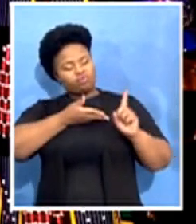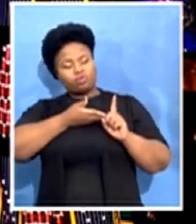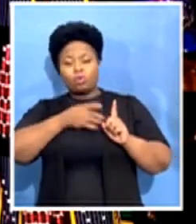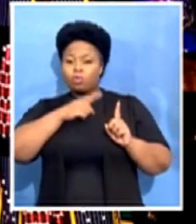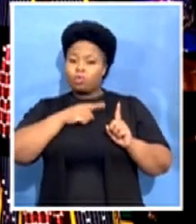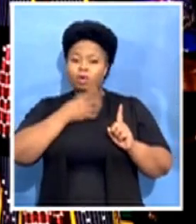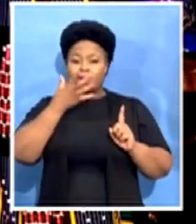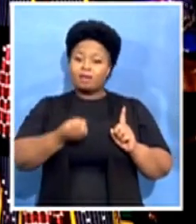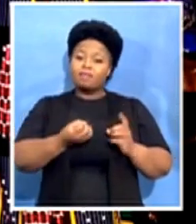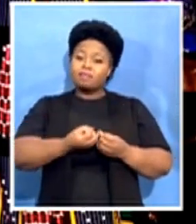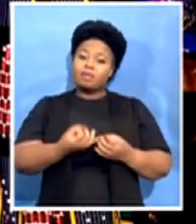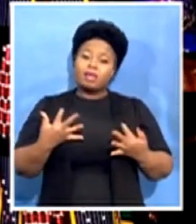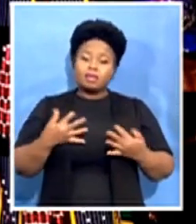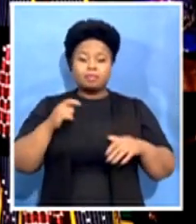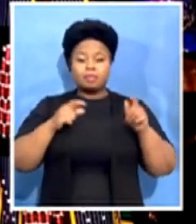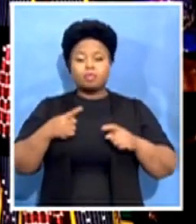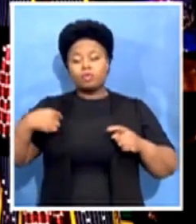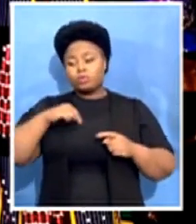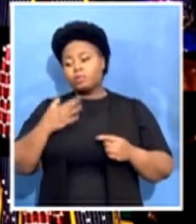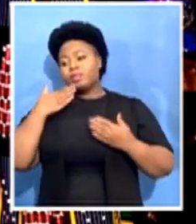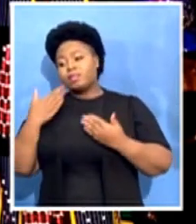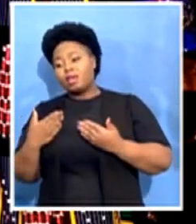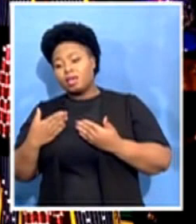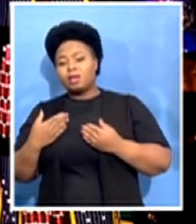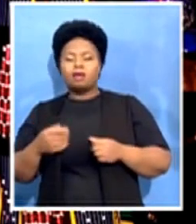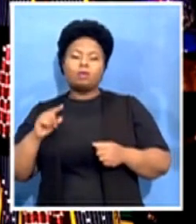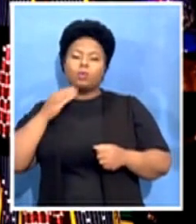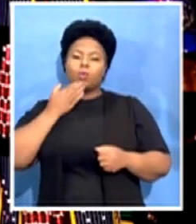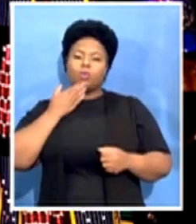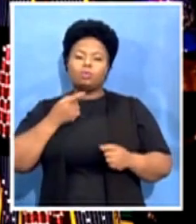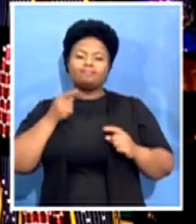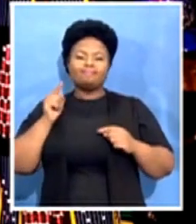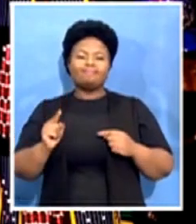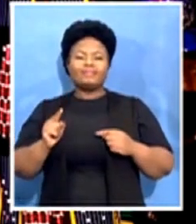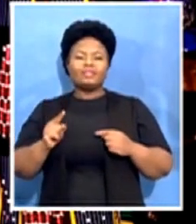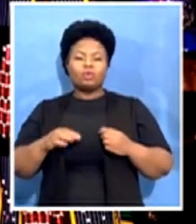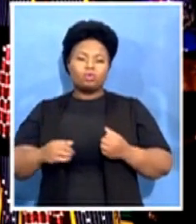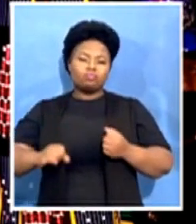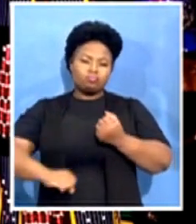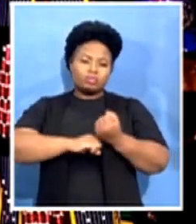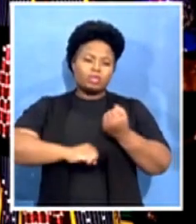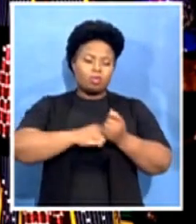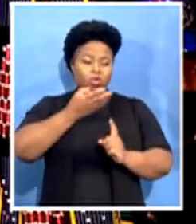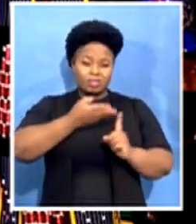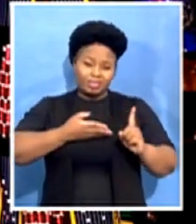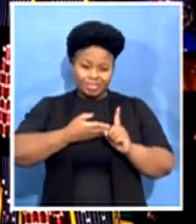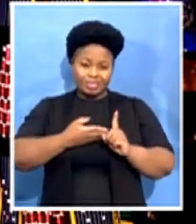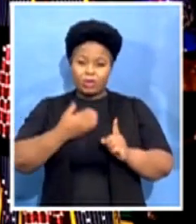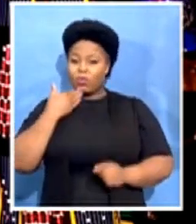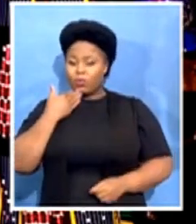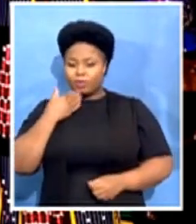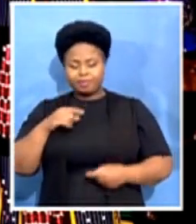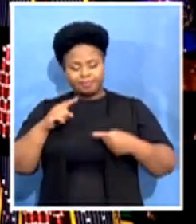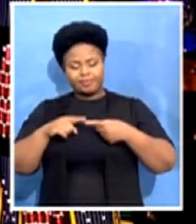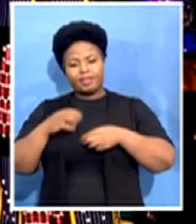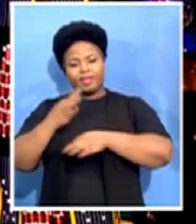Dr. Spongle's talents and musical prowess are her father, Professor Kabi